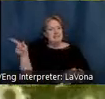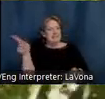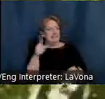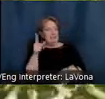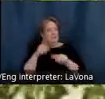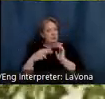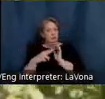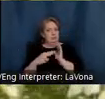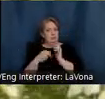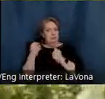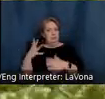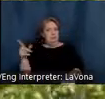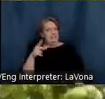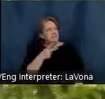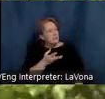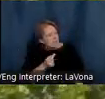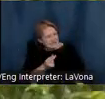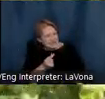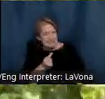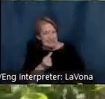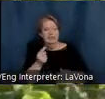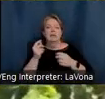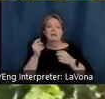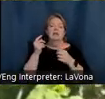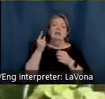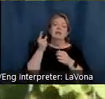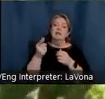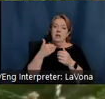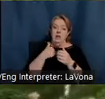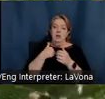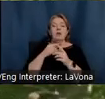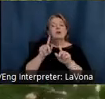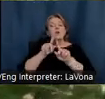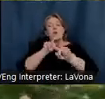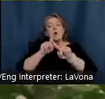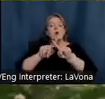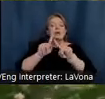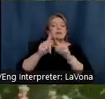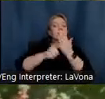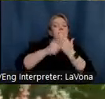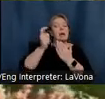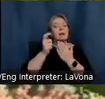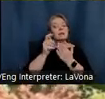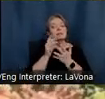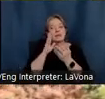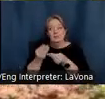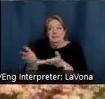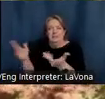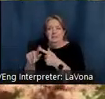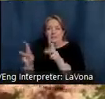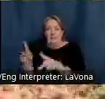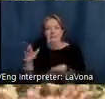Many of the bulletins she ordered for general distribution were found under rugs for padding